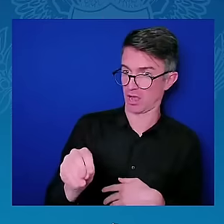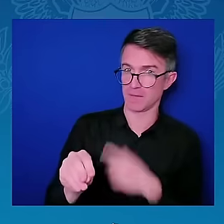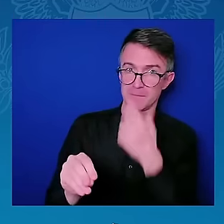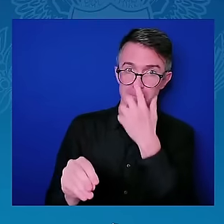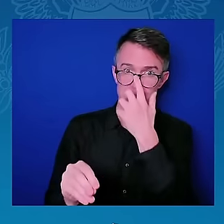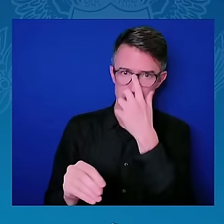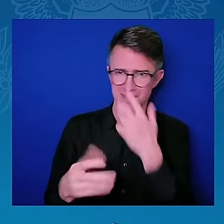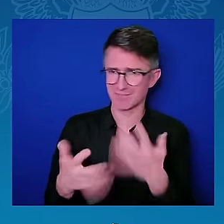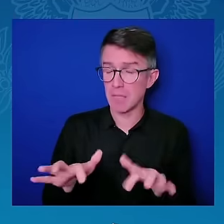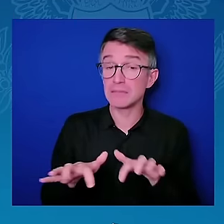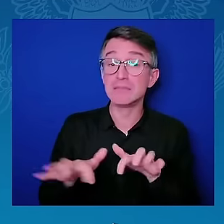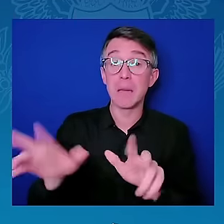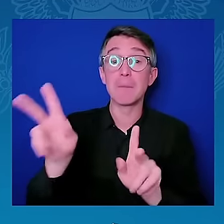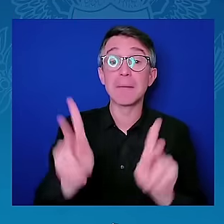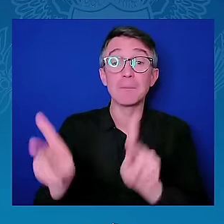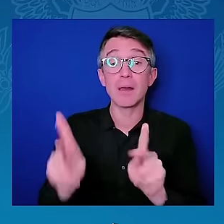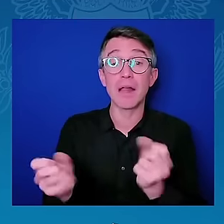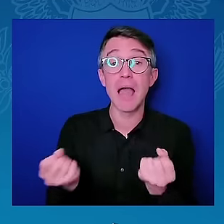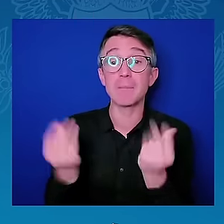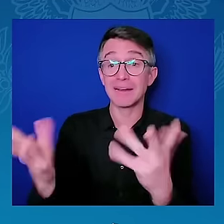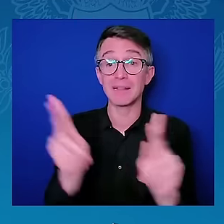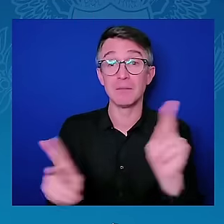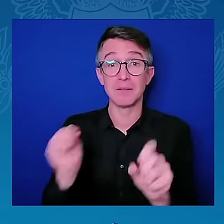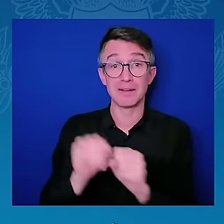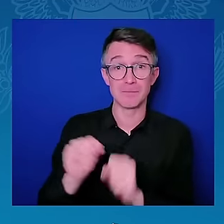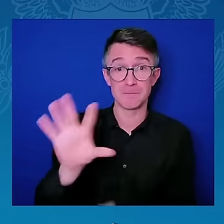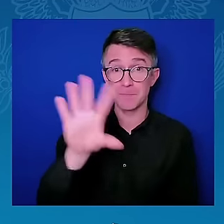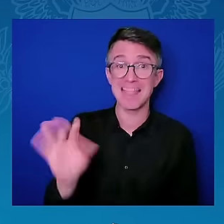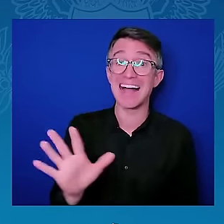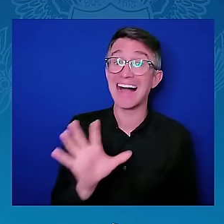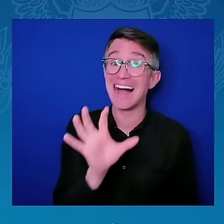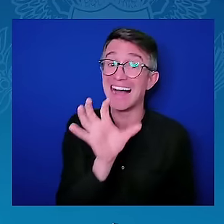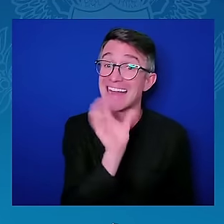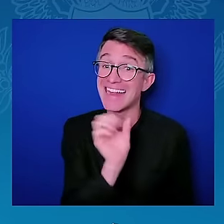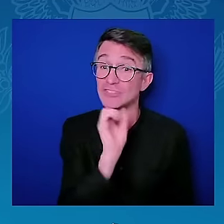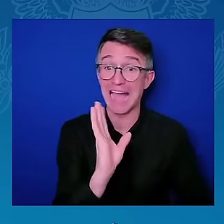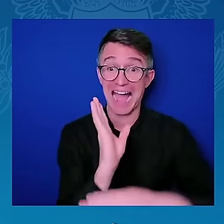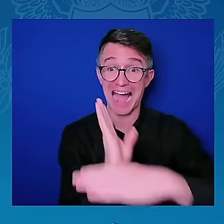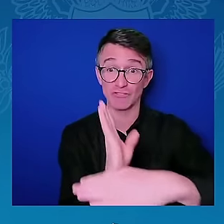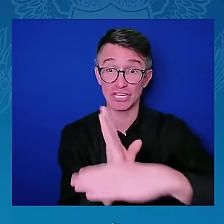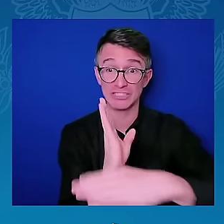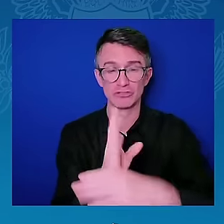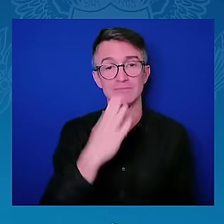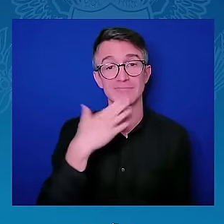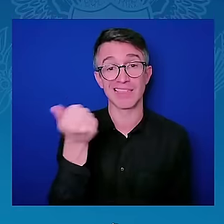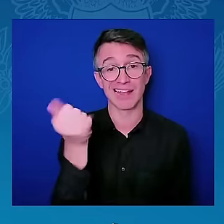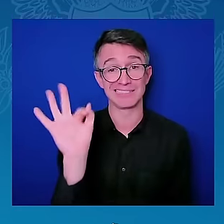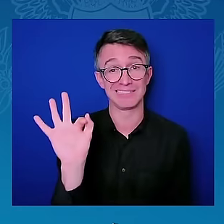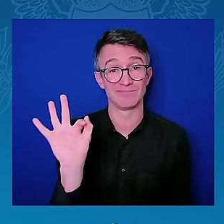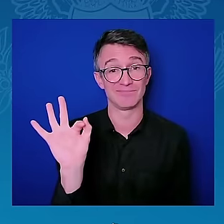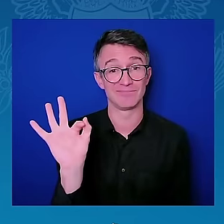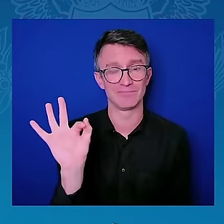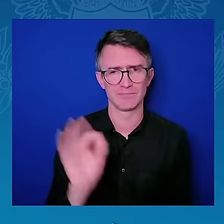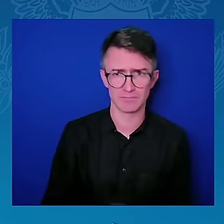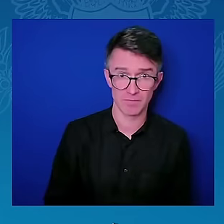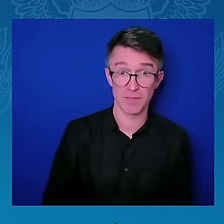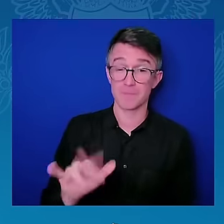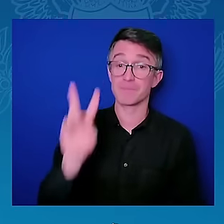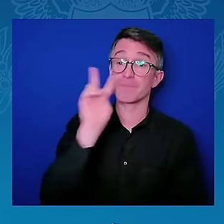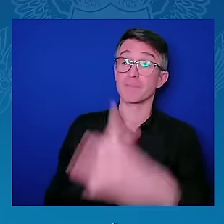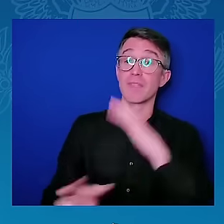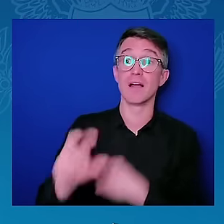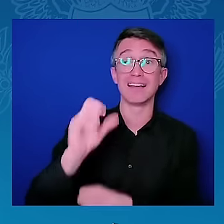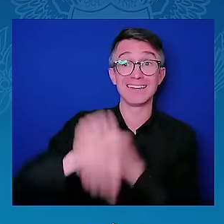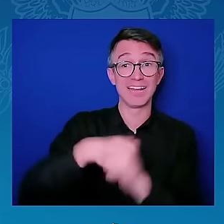It is predicted that by 2050, one in four people occupying